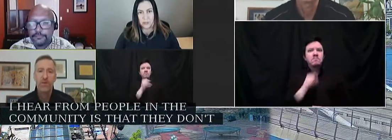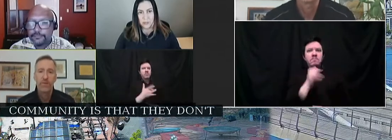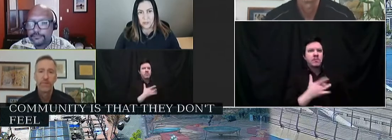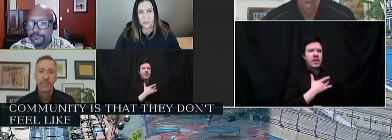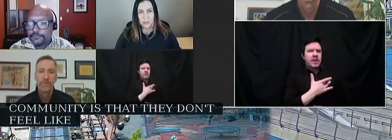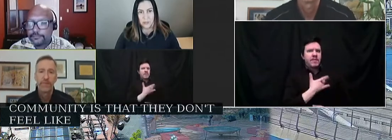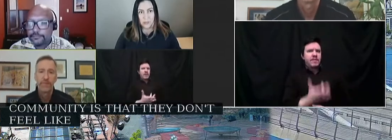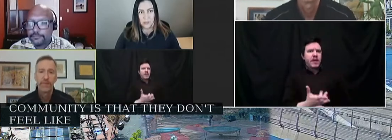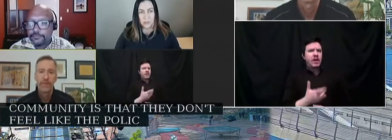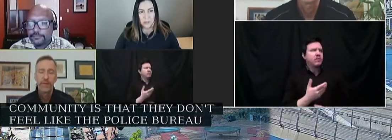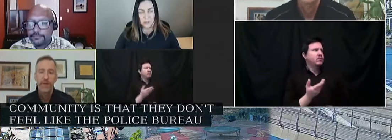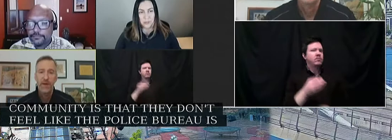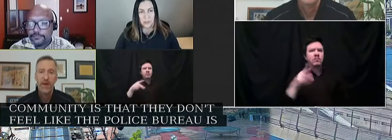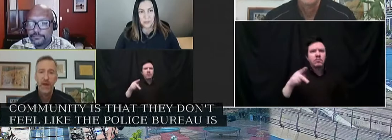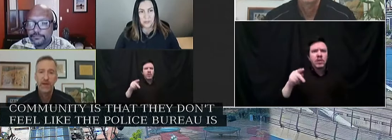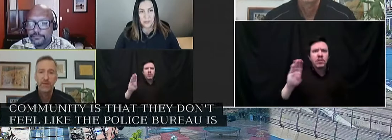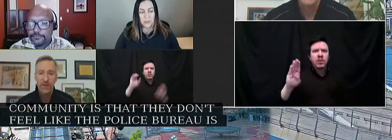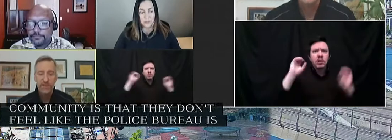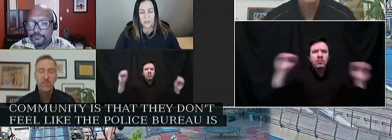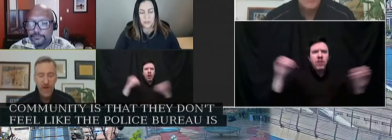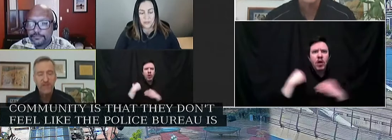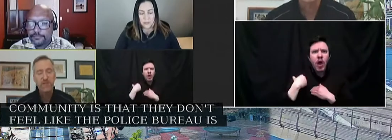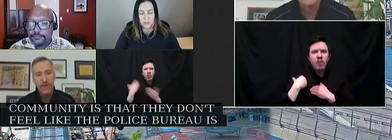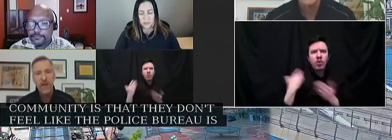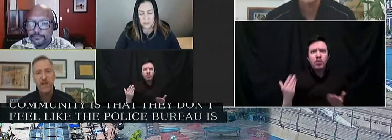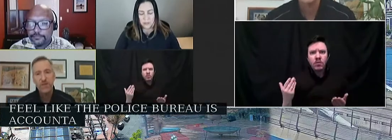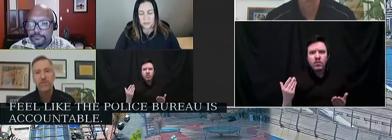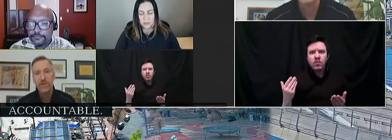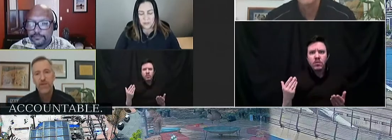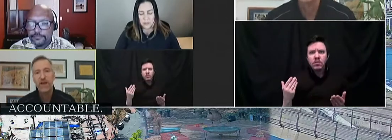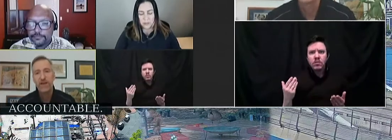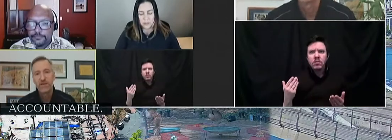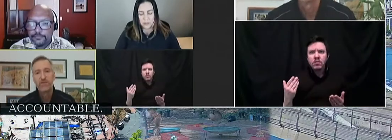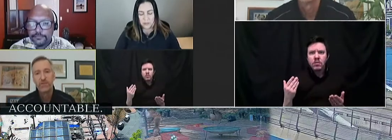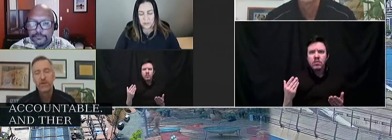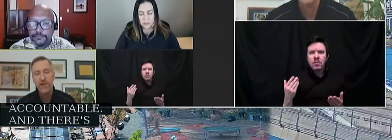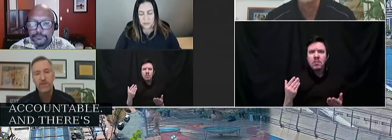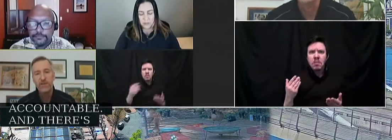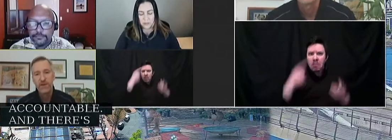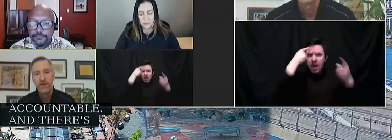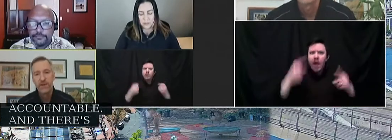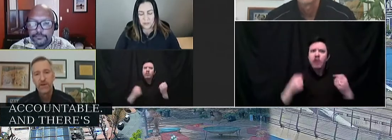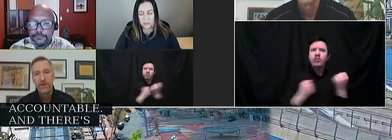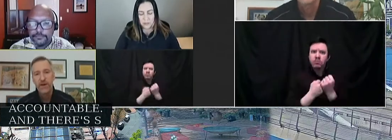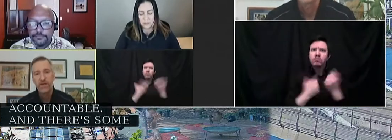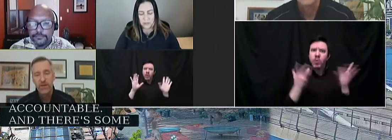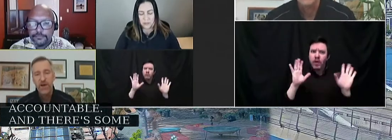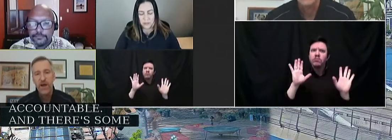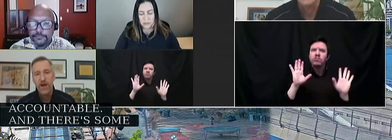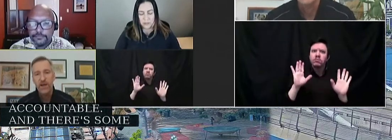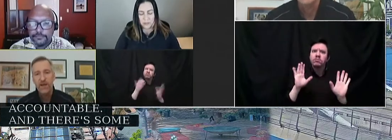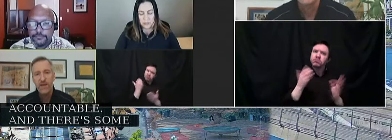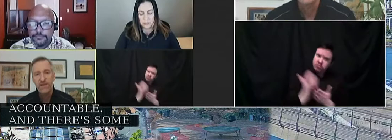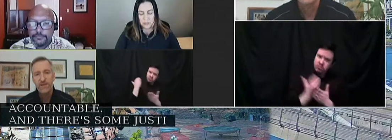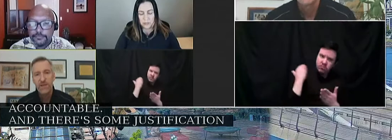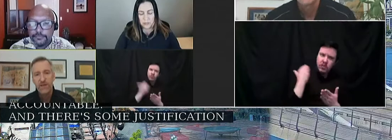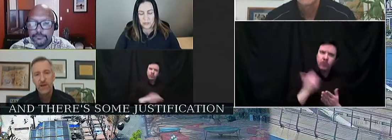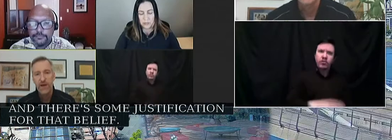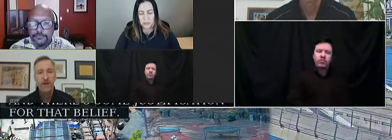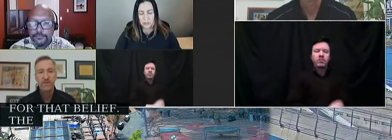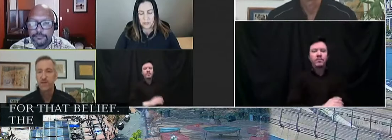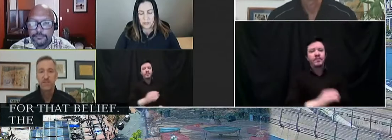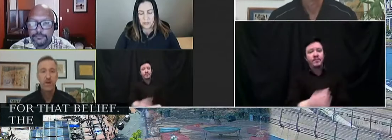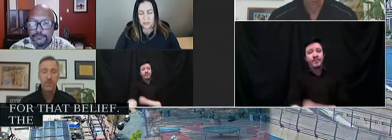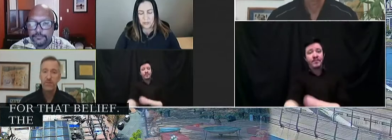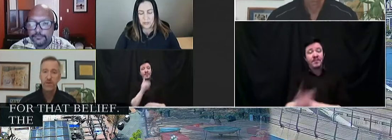is accountable. And there's some justification for that belief. The reality is,